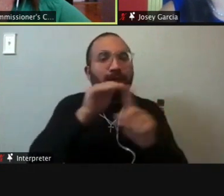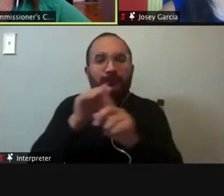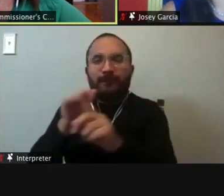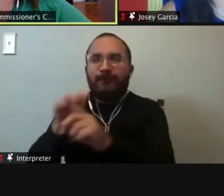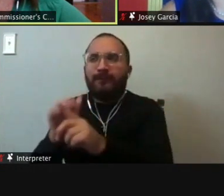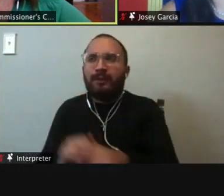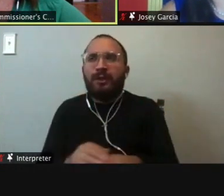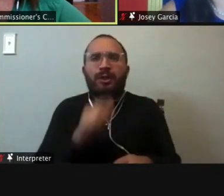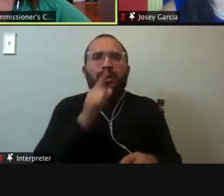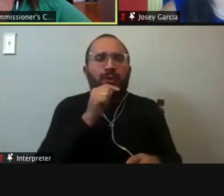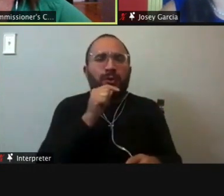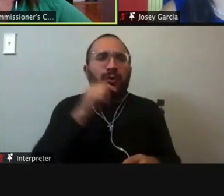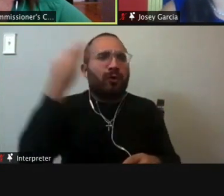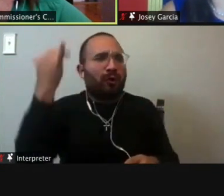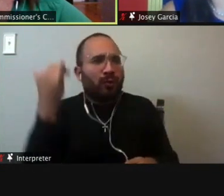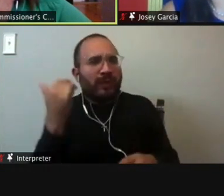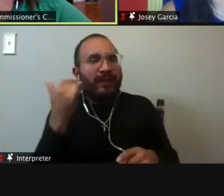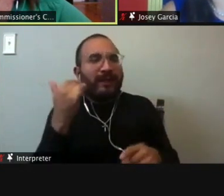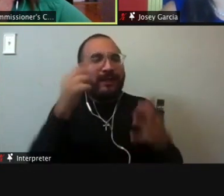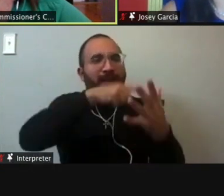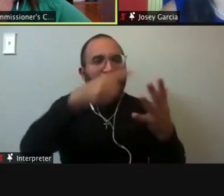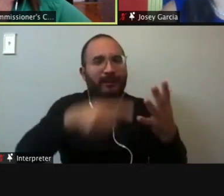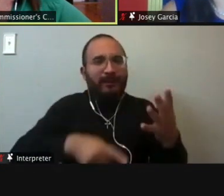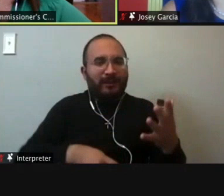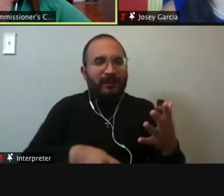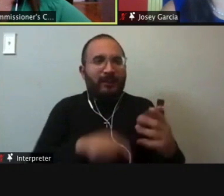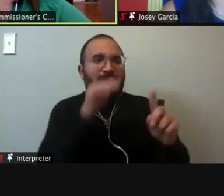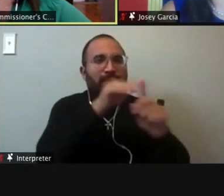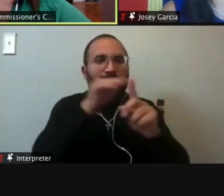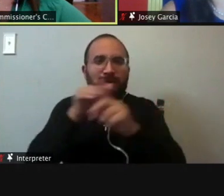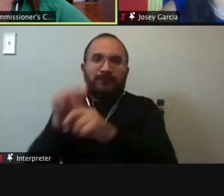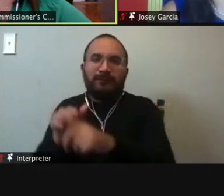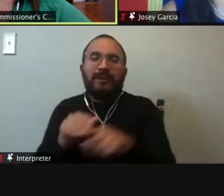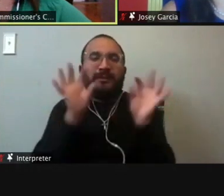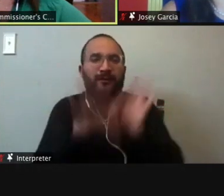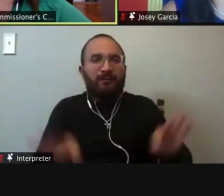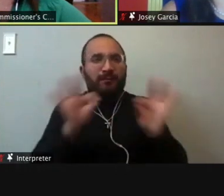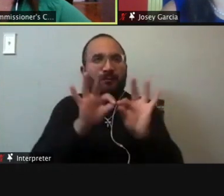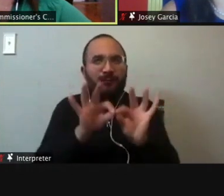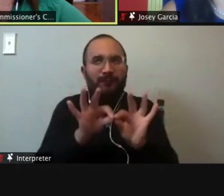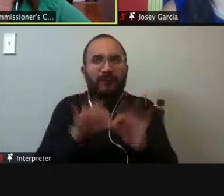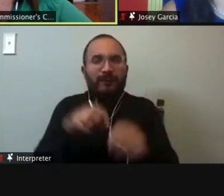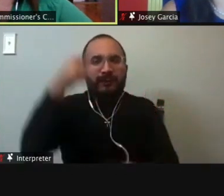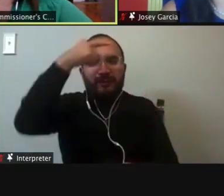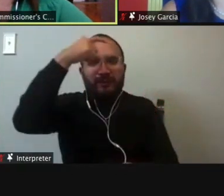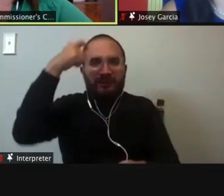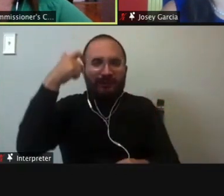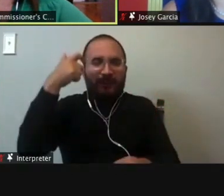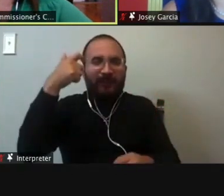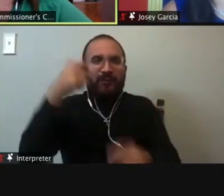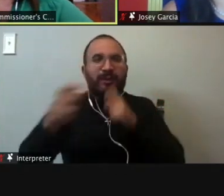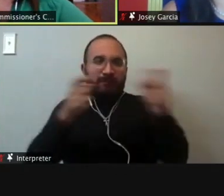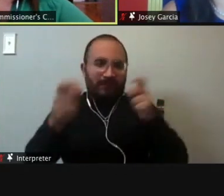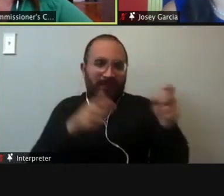are and why it's so important, uh, being that they, they deal with so much of our county revenue and our tax dollars. It's, it's important